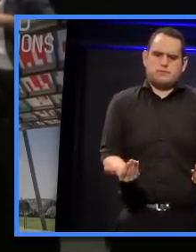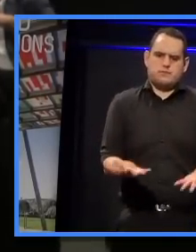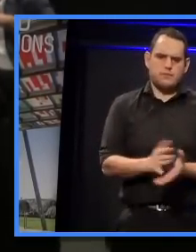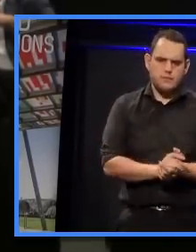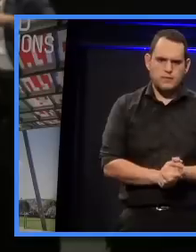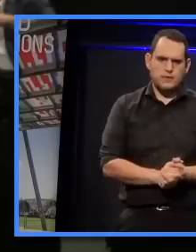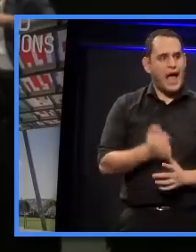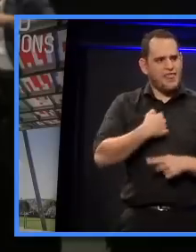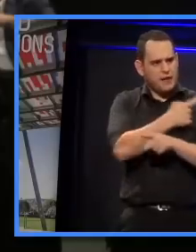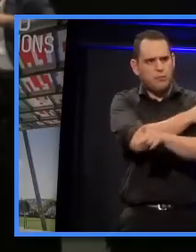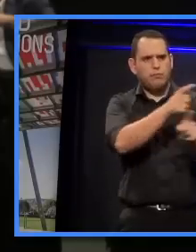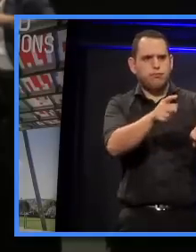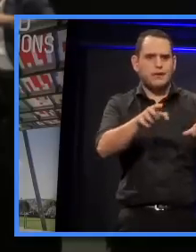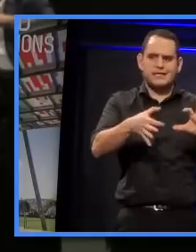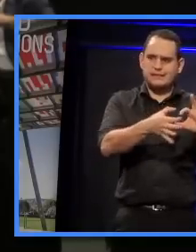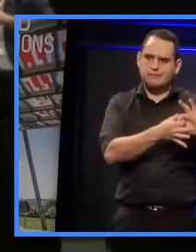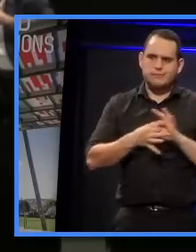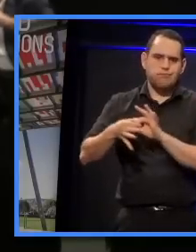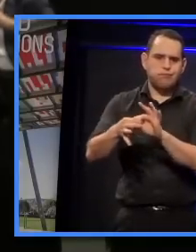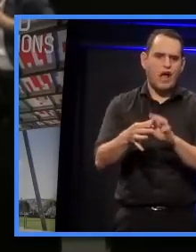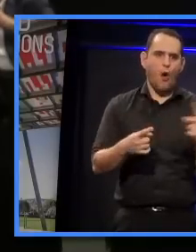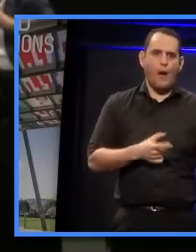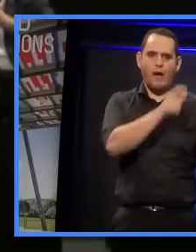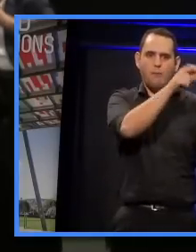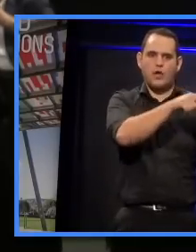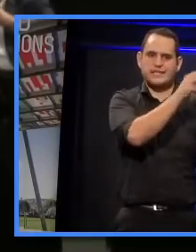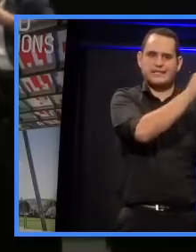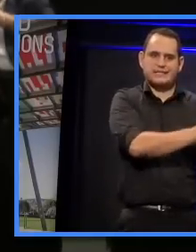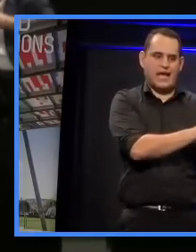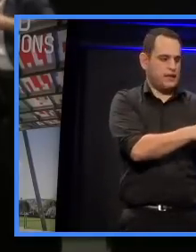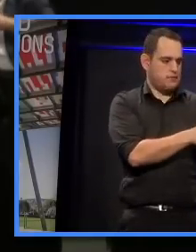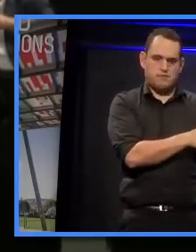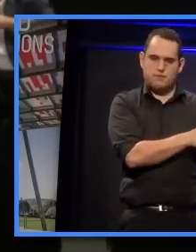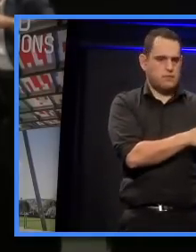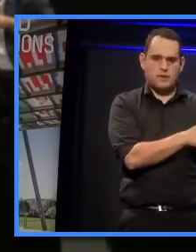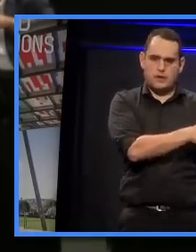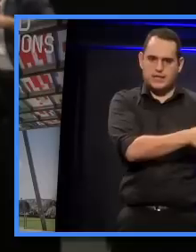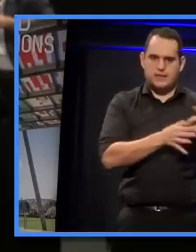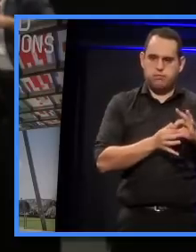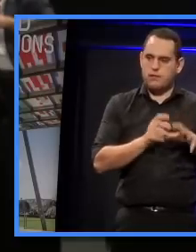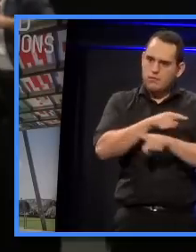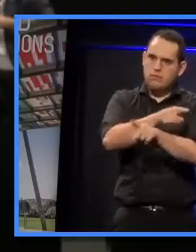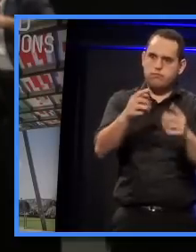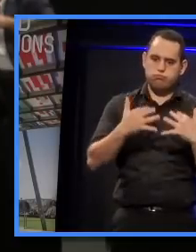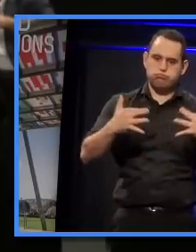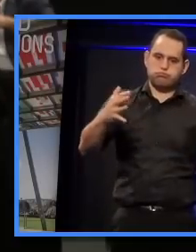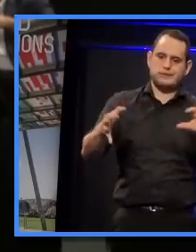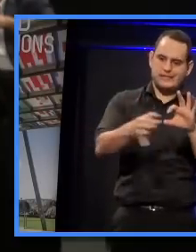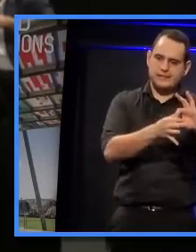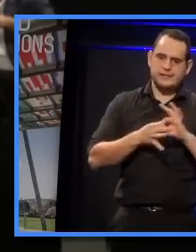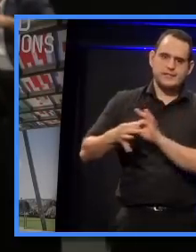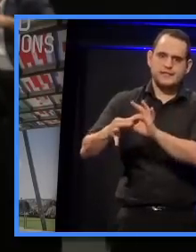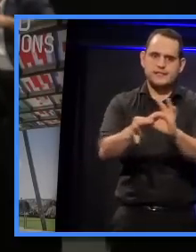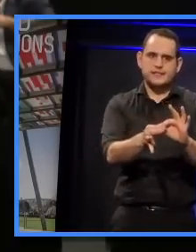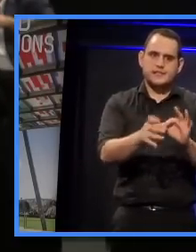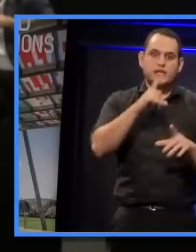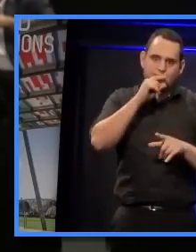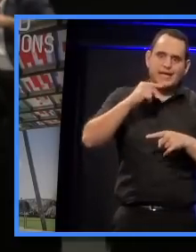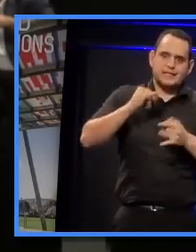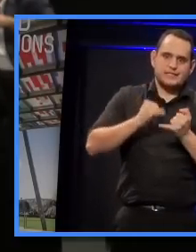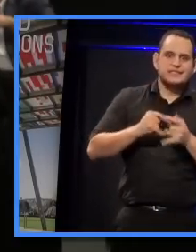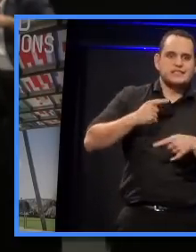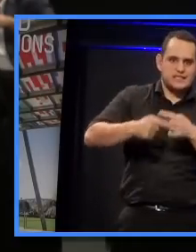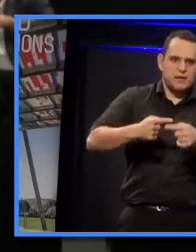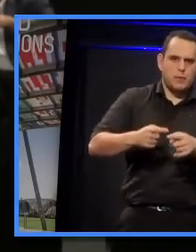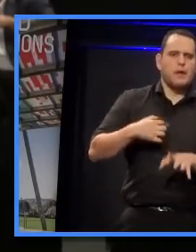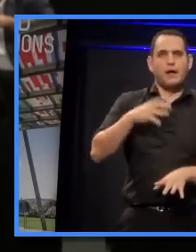it needs to be a collective vision. How do you buy into what is the kind of sustainable built environment that we want? I'm making an assumption that you